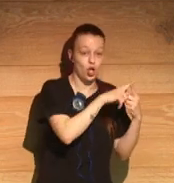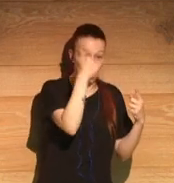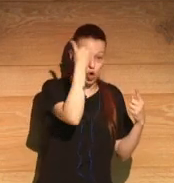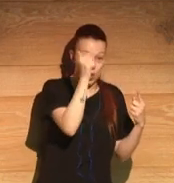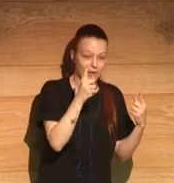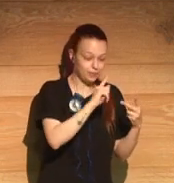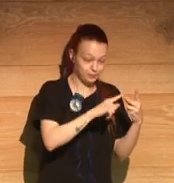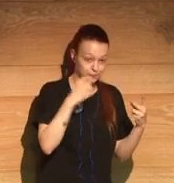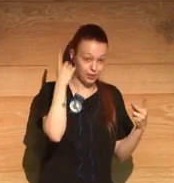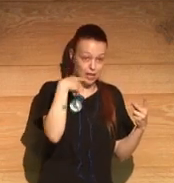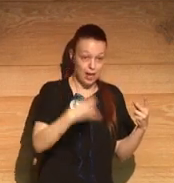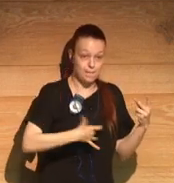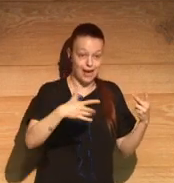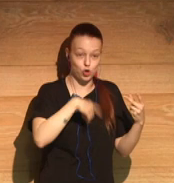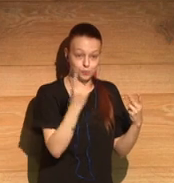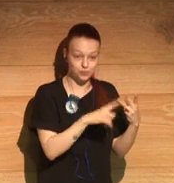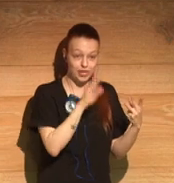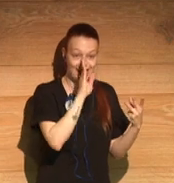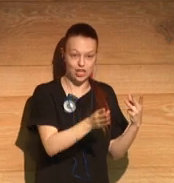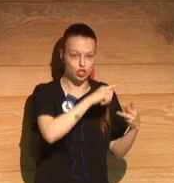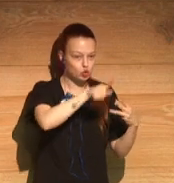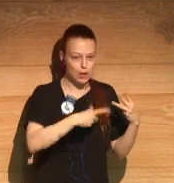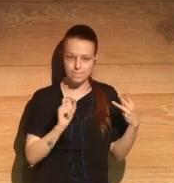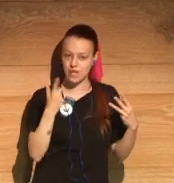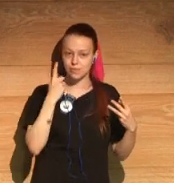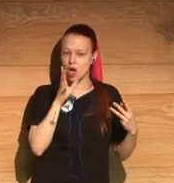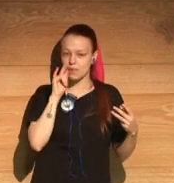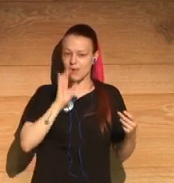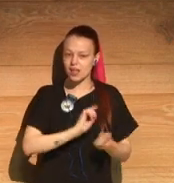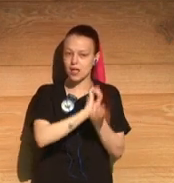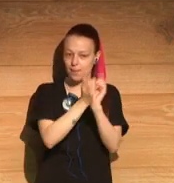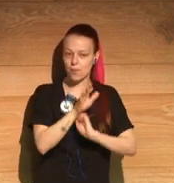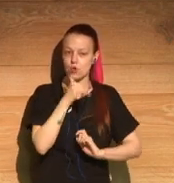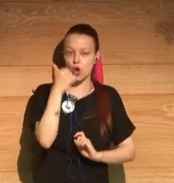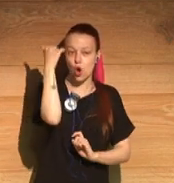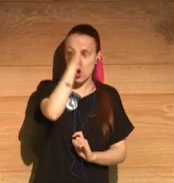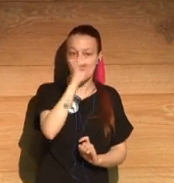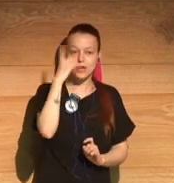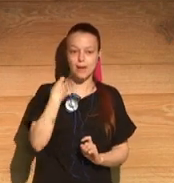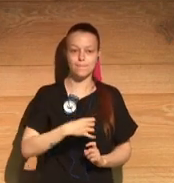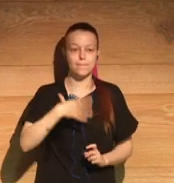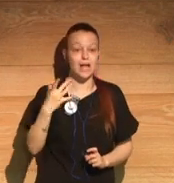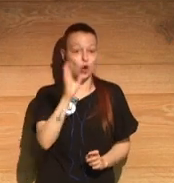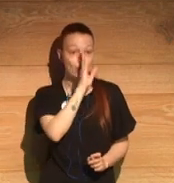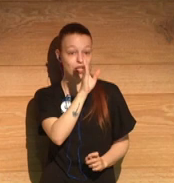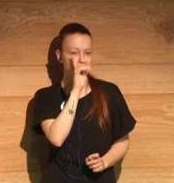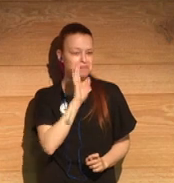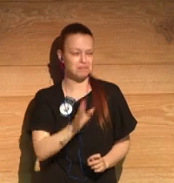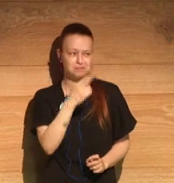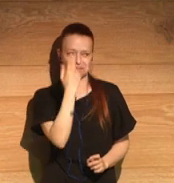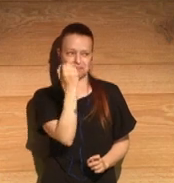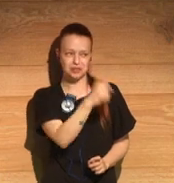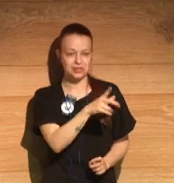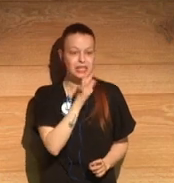Straight white men seem to be on the outs. And it's everybody else is now getting their chance, which isn't a bad thing.